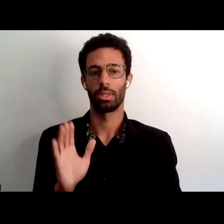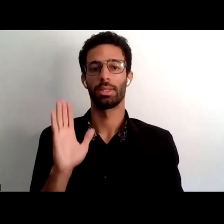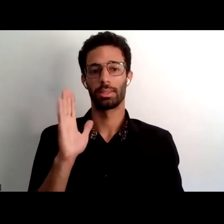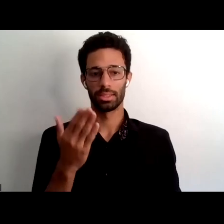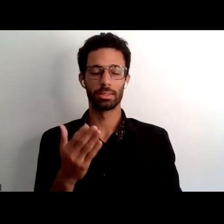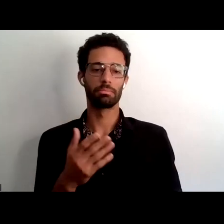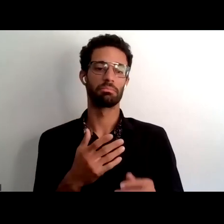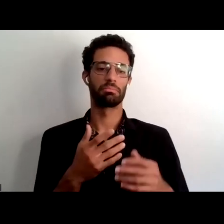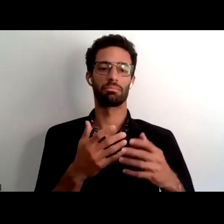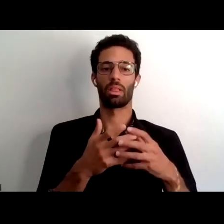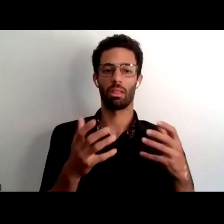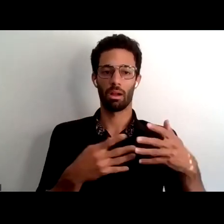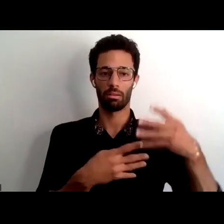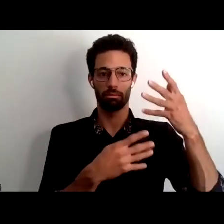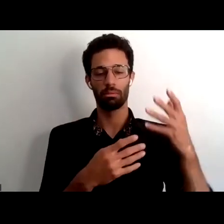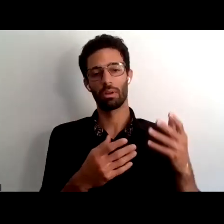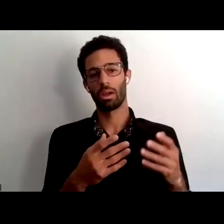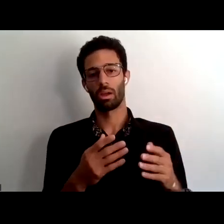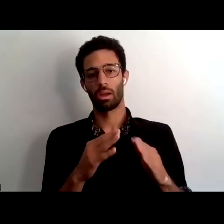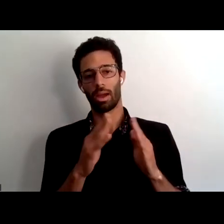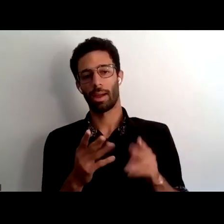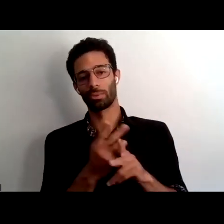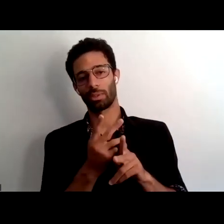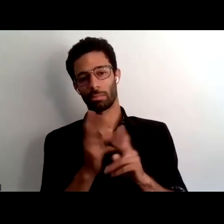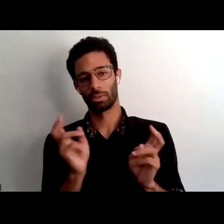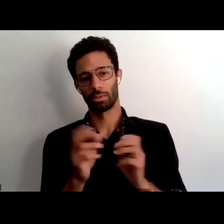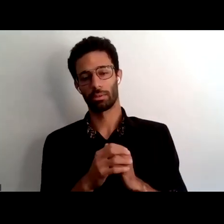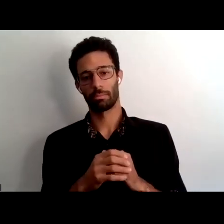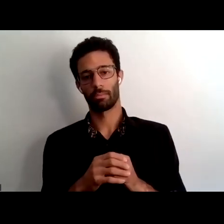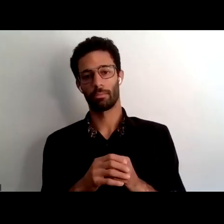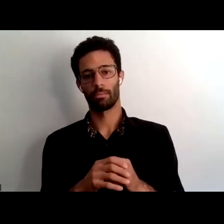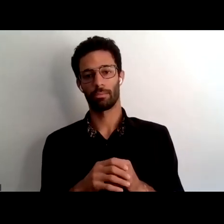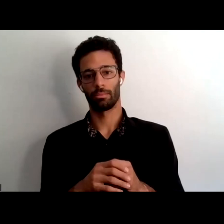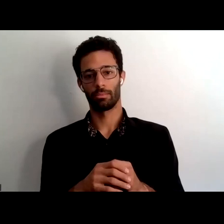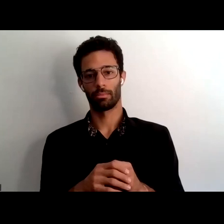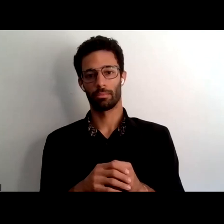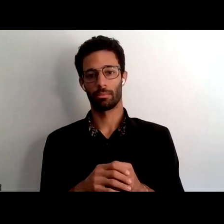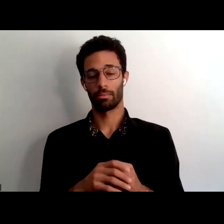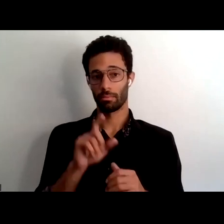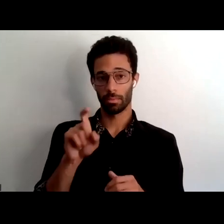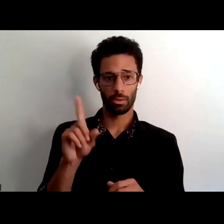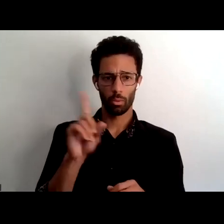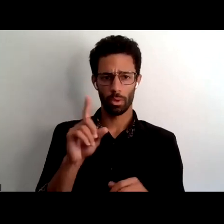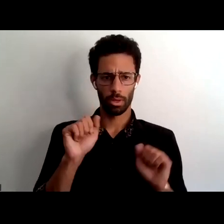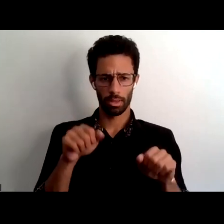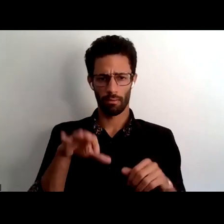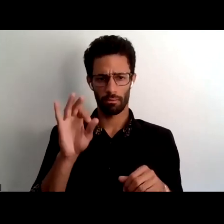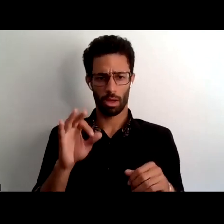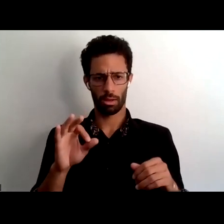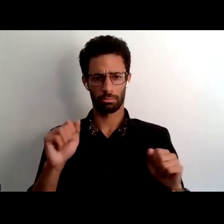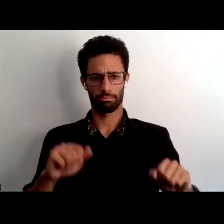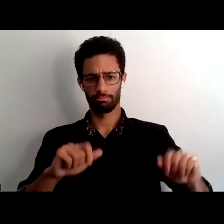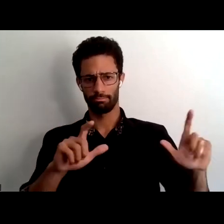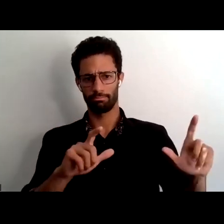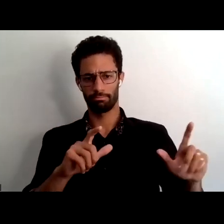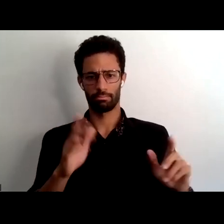questions um there is one asking about where they would be able to find the slide presentation and all of this will be